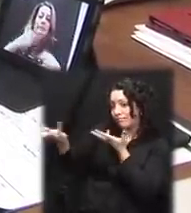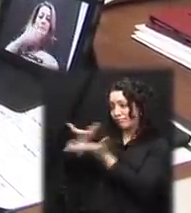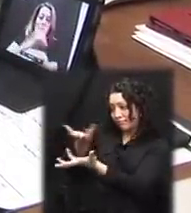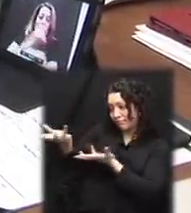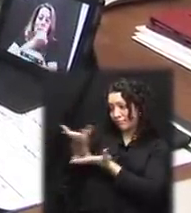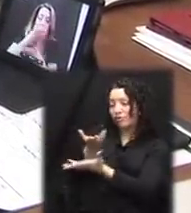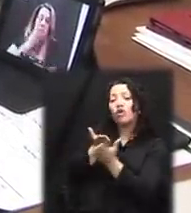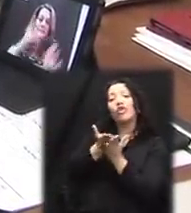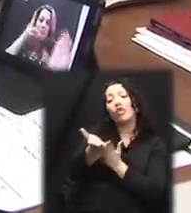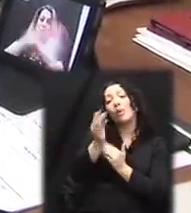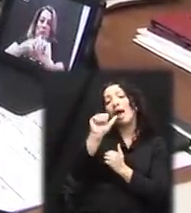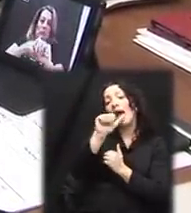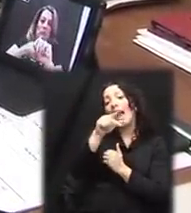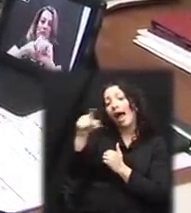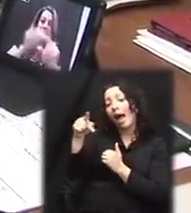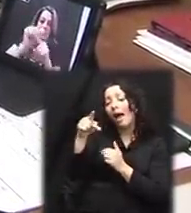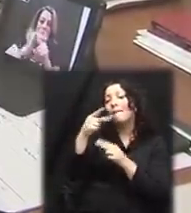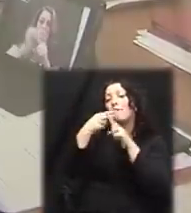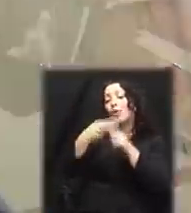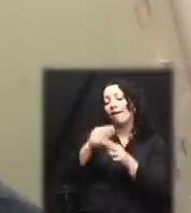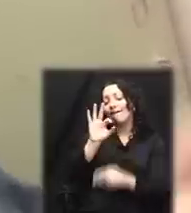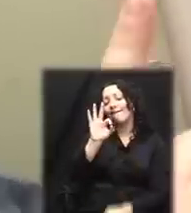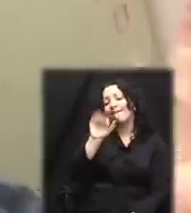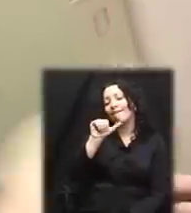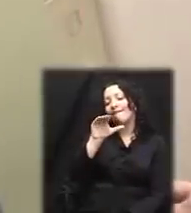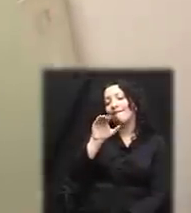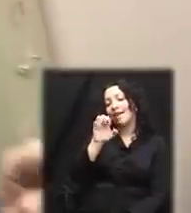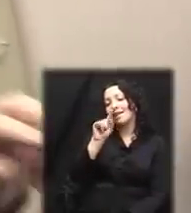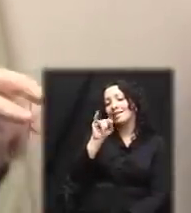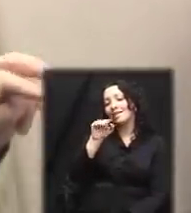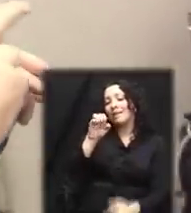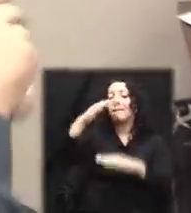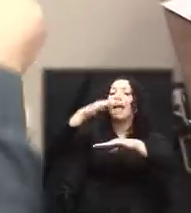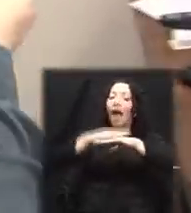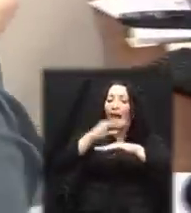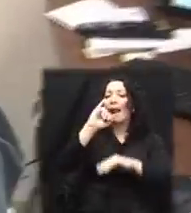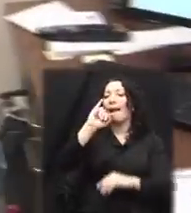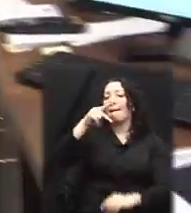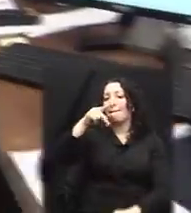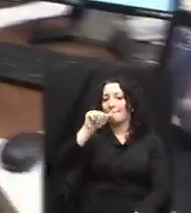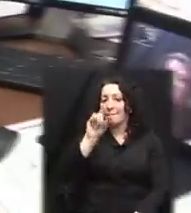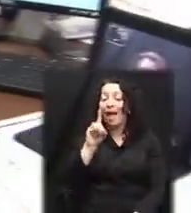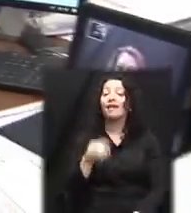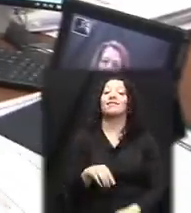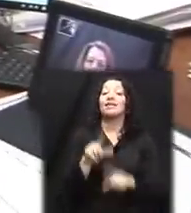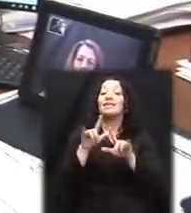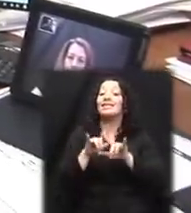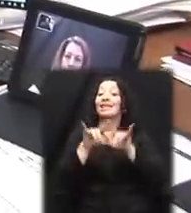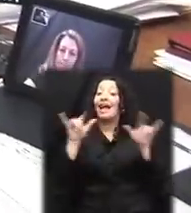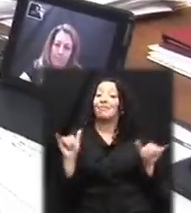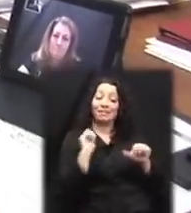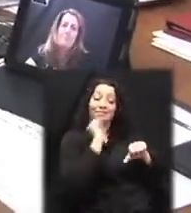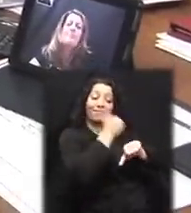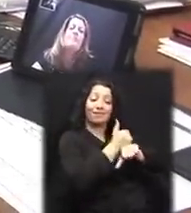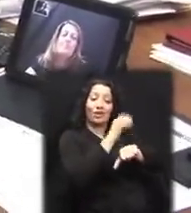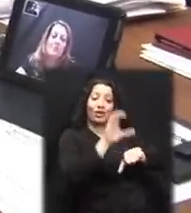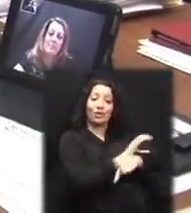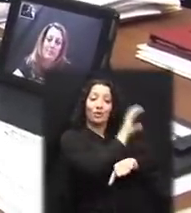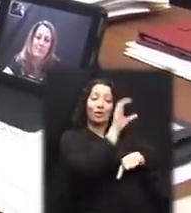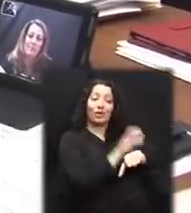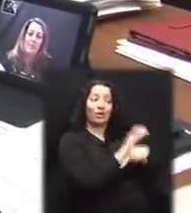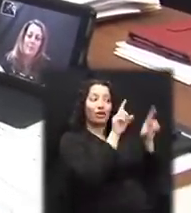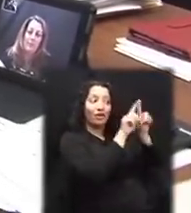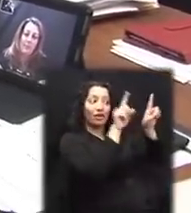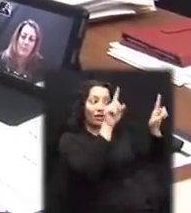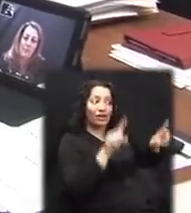called FaceTime on his iPad. At the same time, he is opening up a document recently sent to him via email on